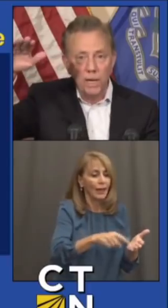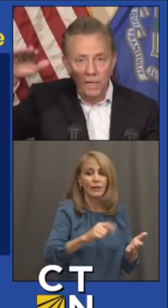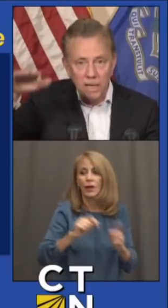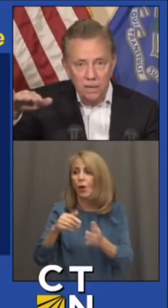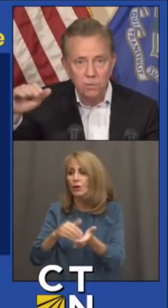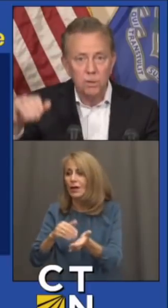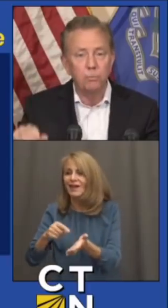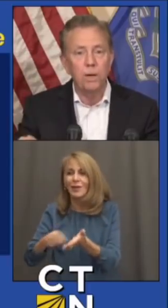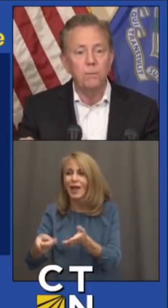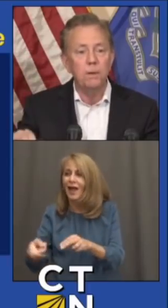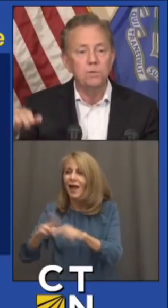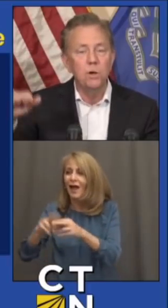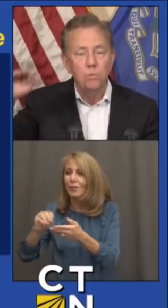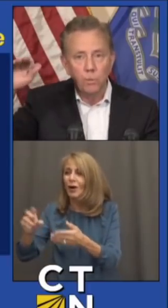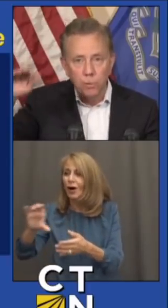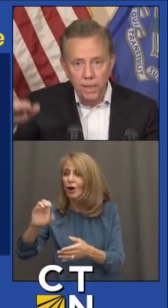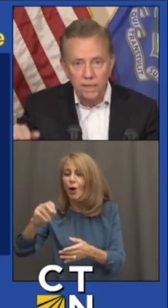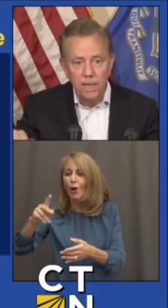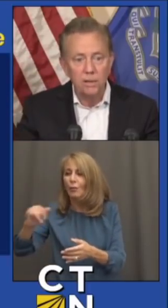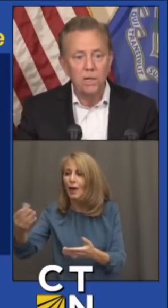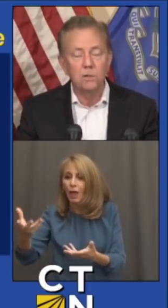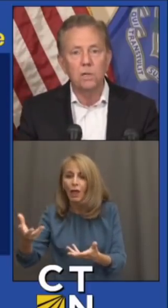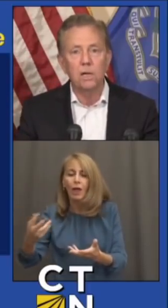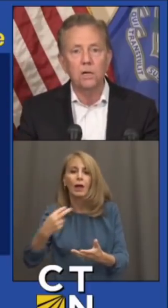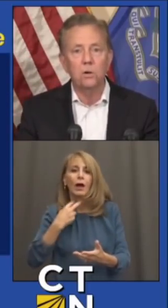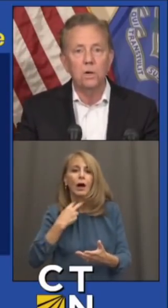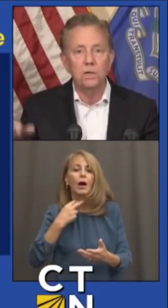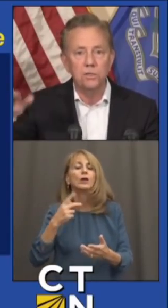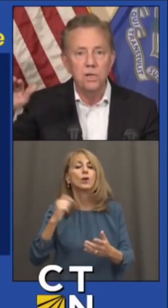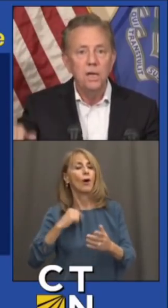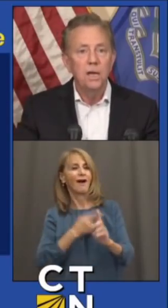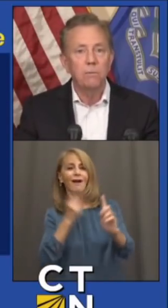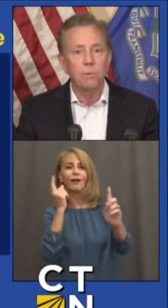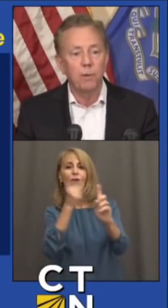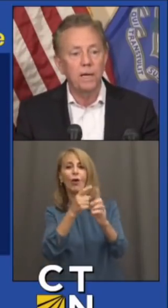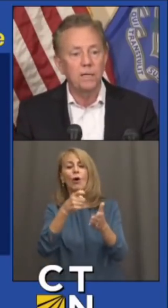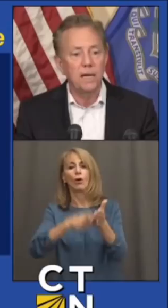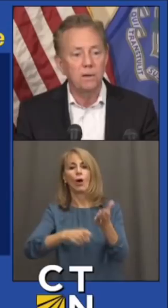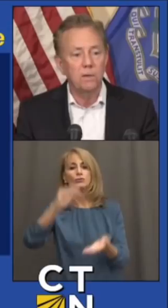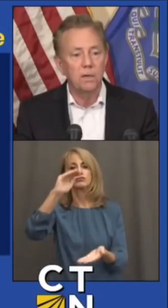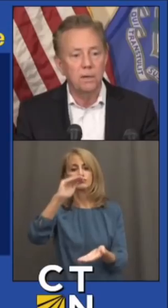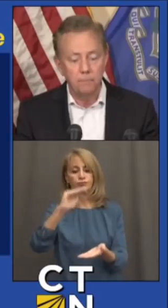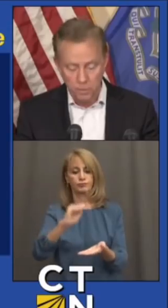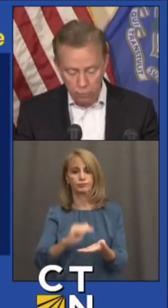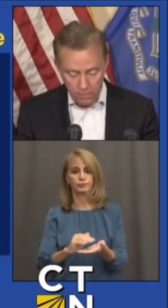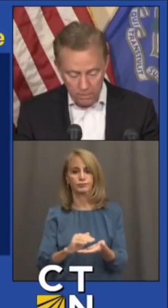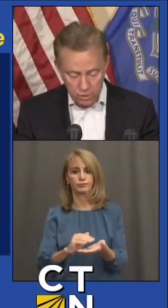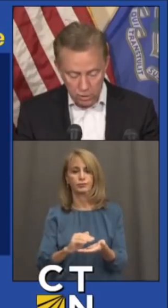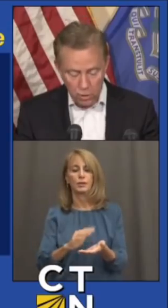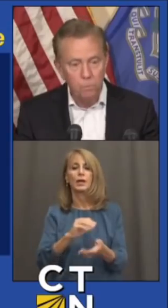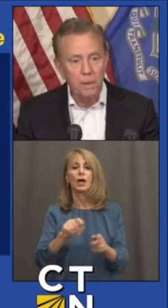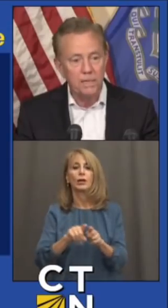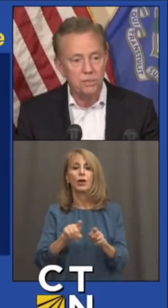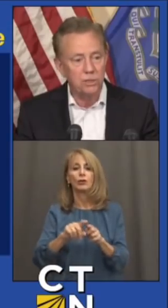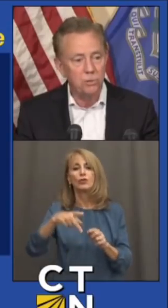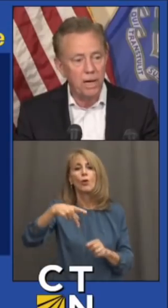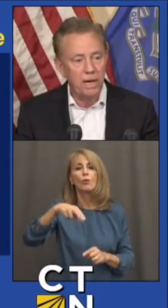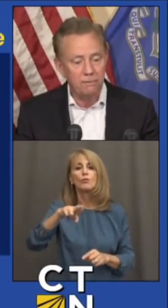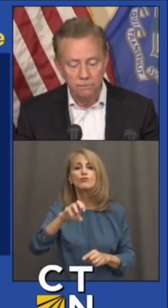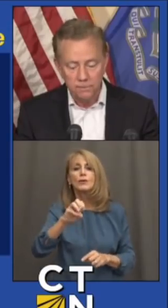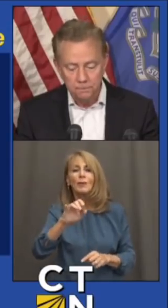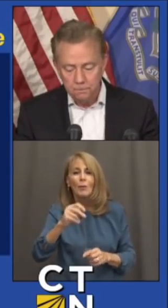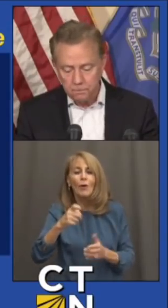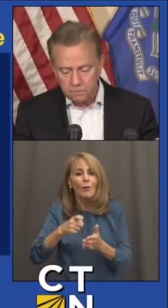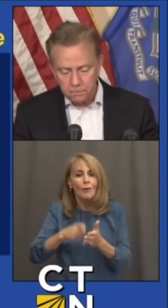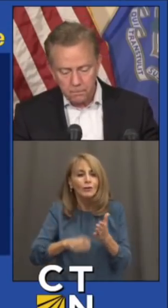hard. We're bringing down the premiums. We're bringing down the underlying costs. And we're bringing down the premiums and co-pays that you